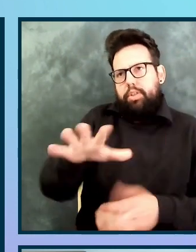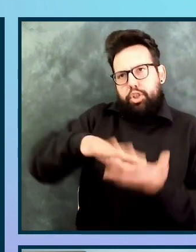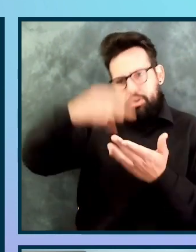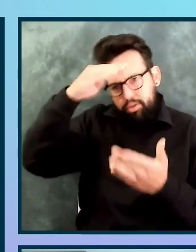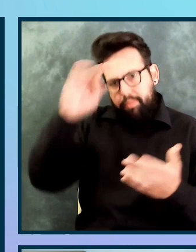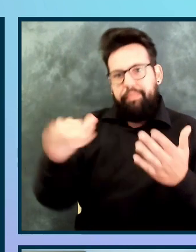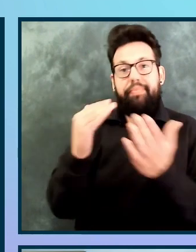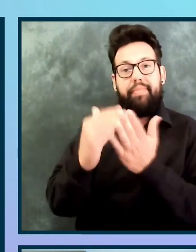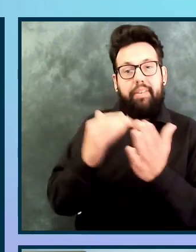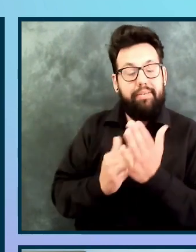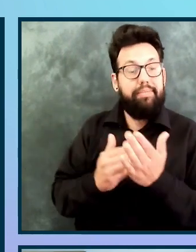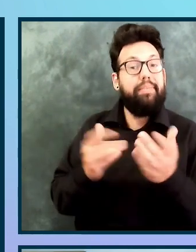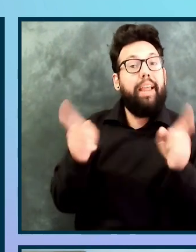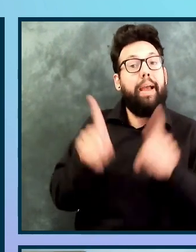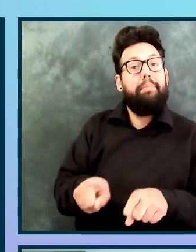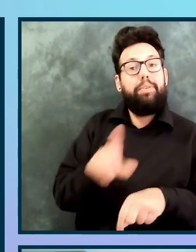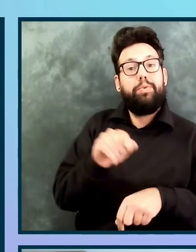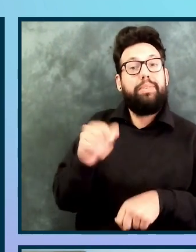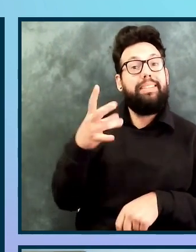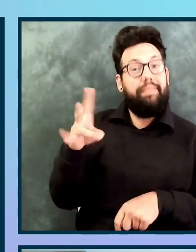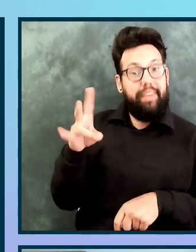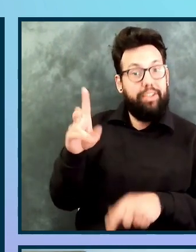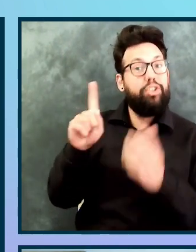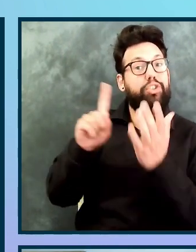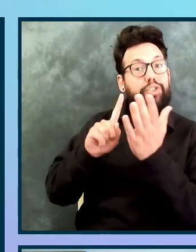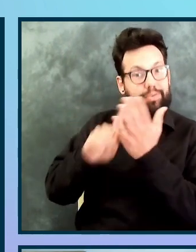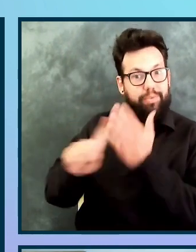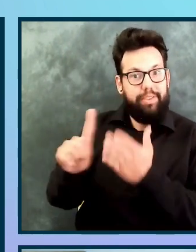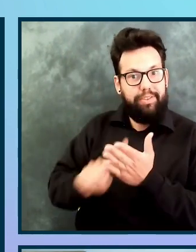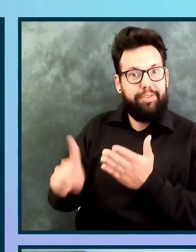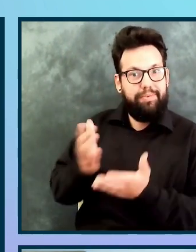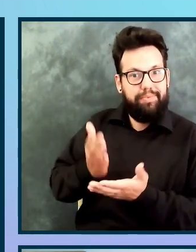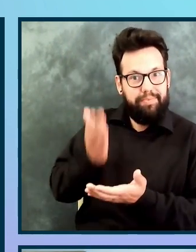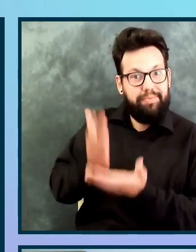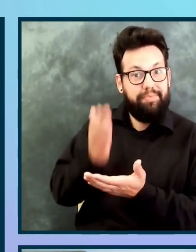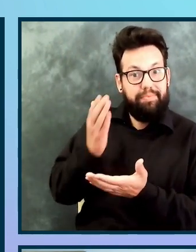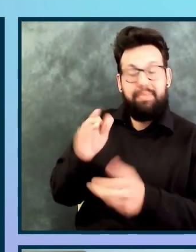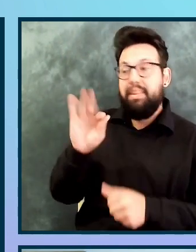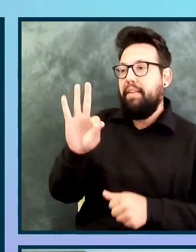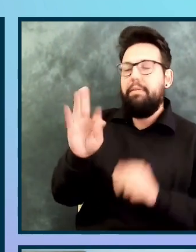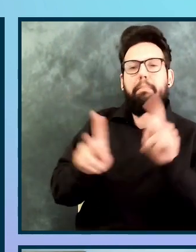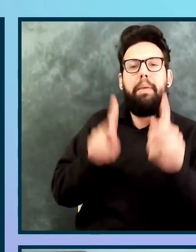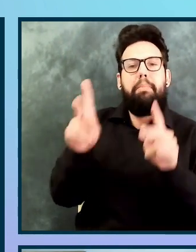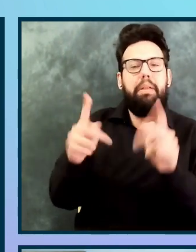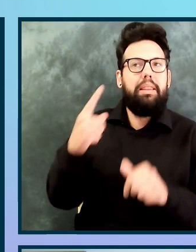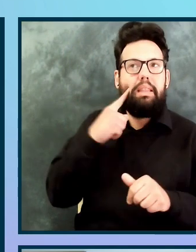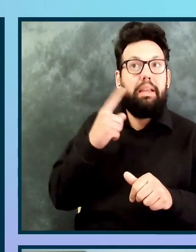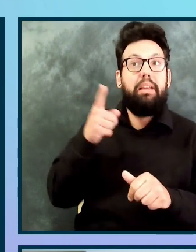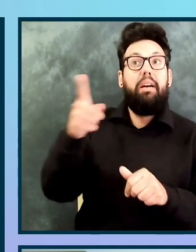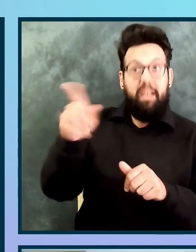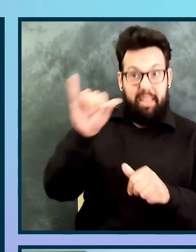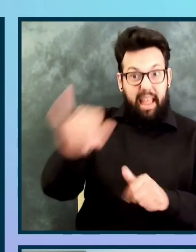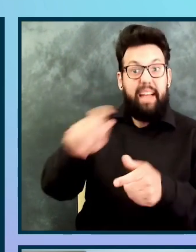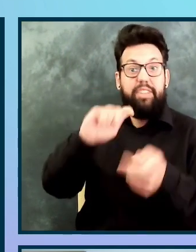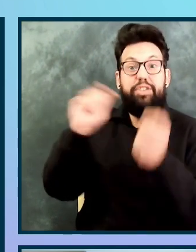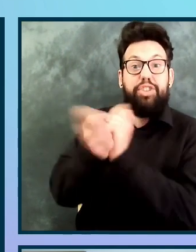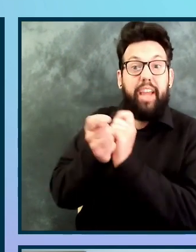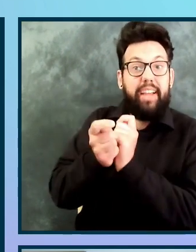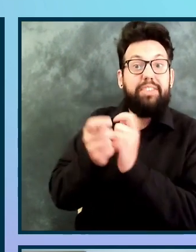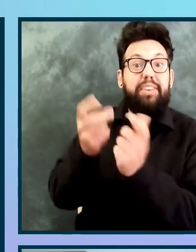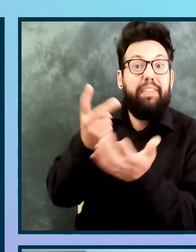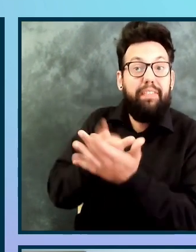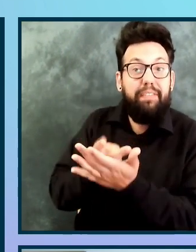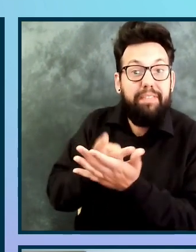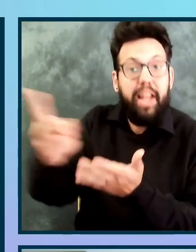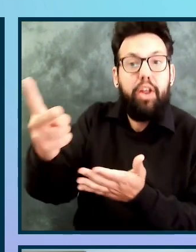University of Chicago study, if people believe that the change will fail, any setback is a sign